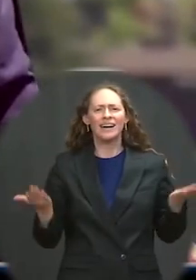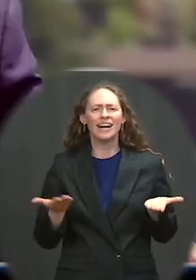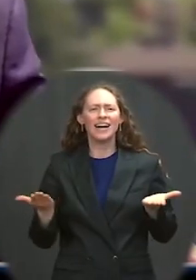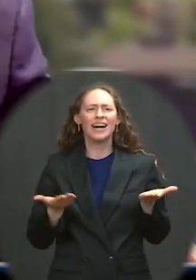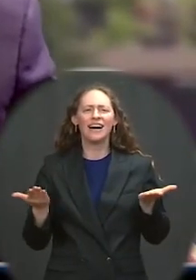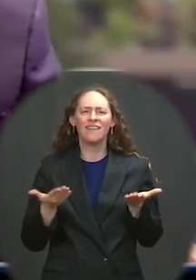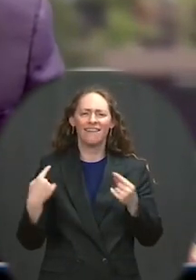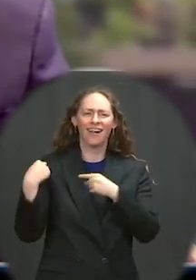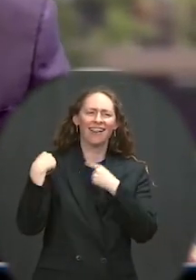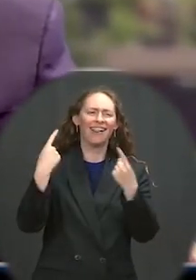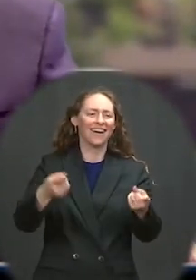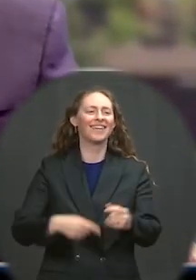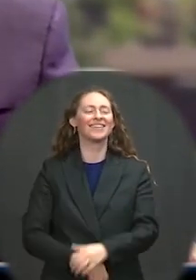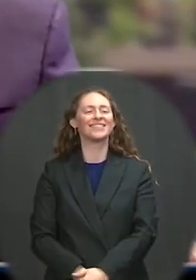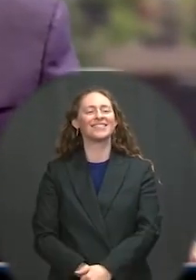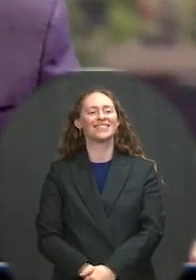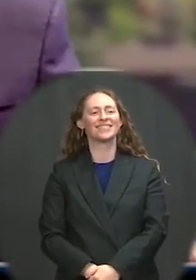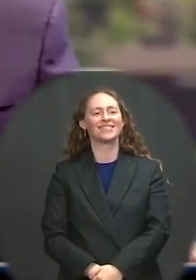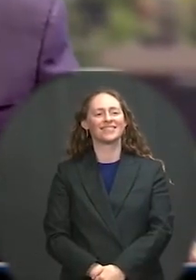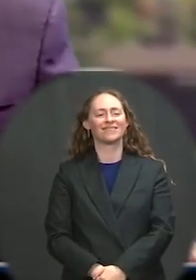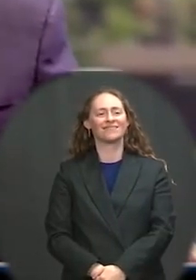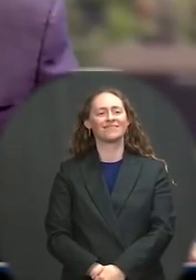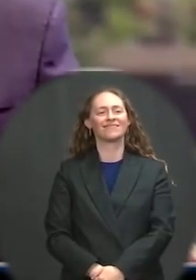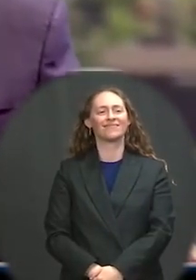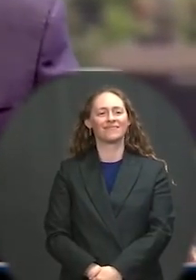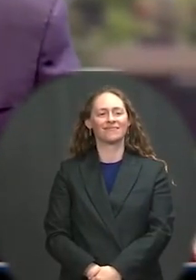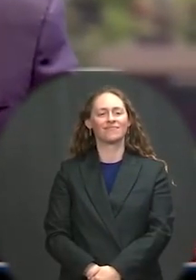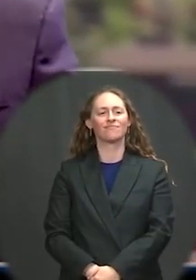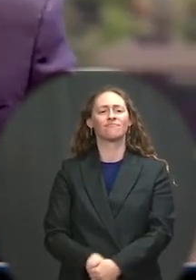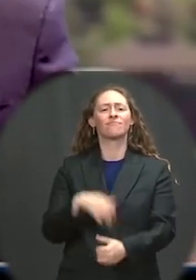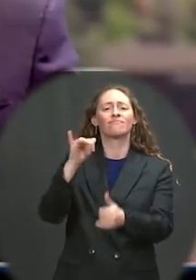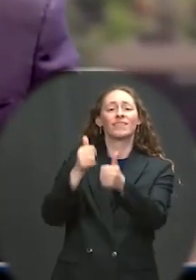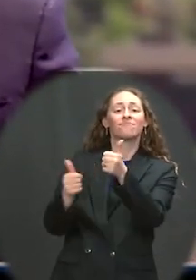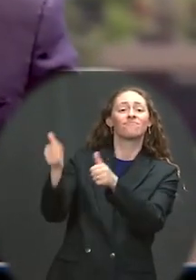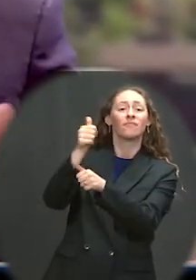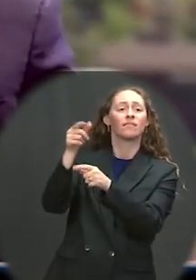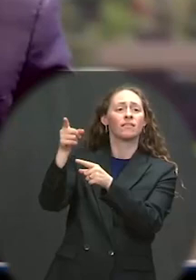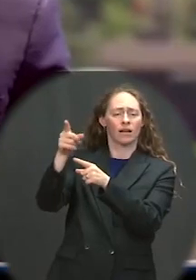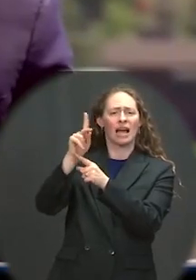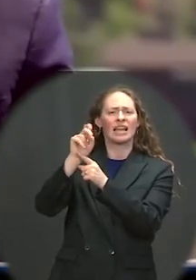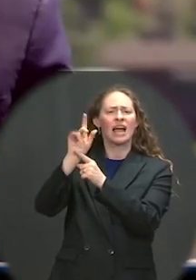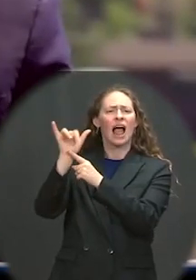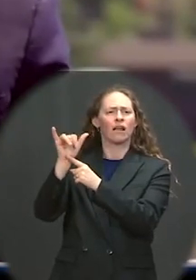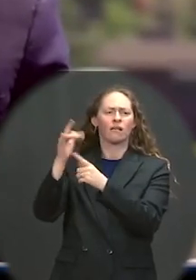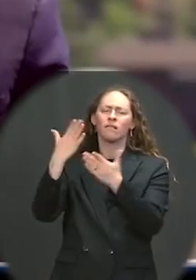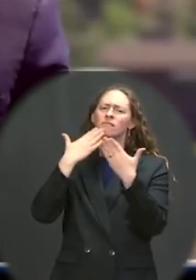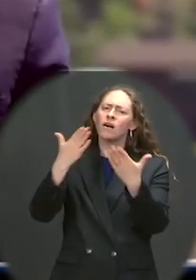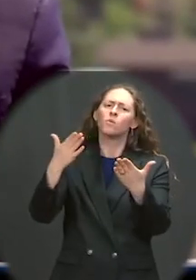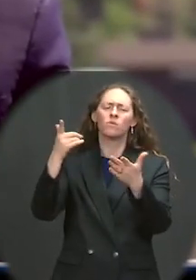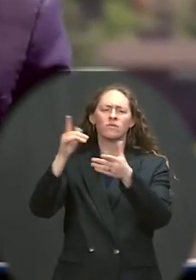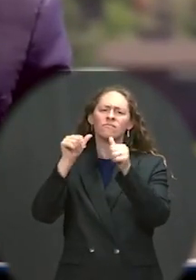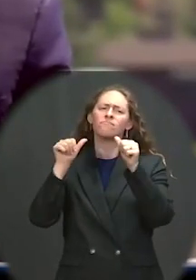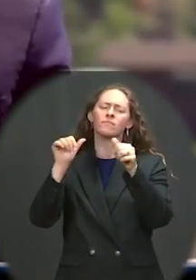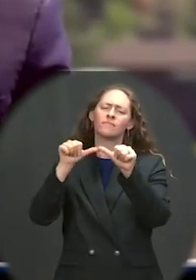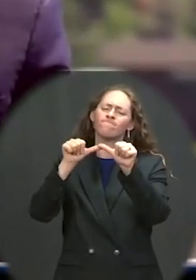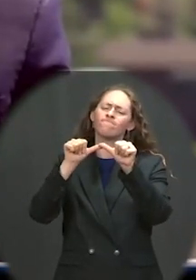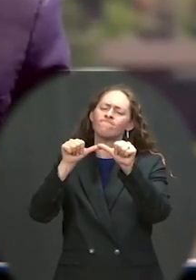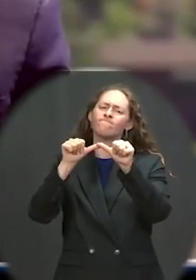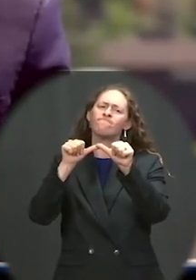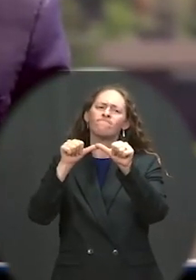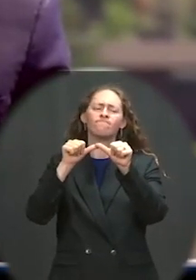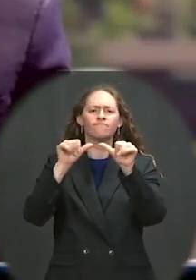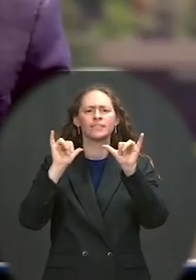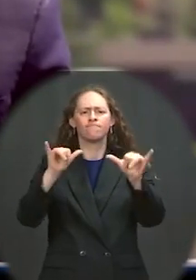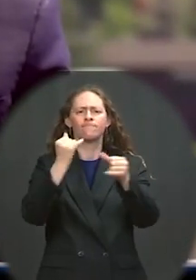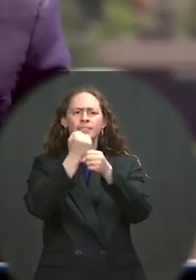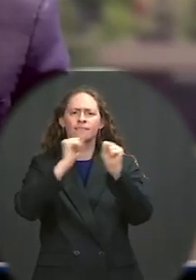all of you on everything you've done this year to keep this school open and running and to be as safe as it possibly can